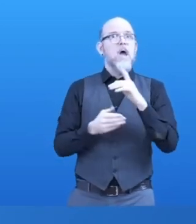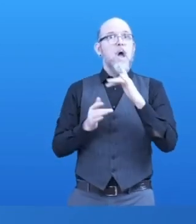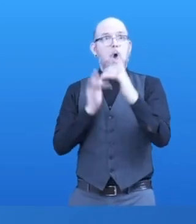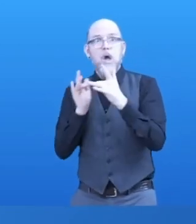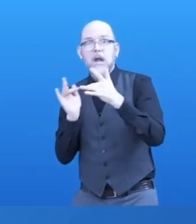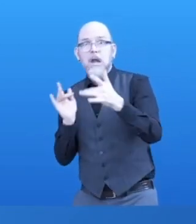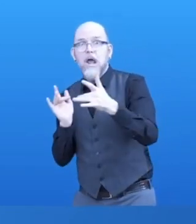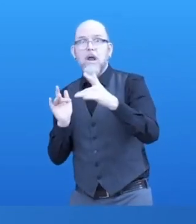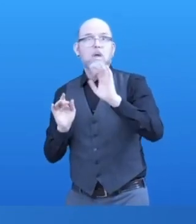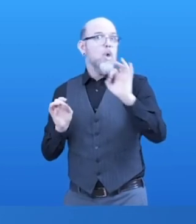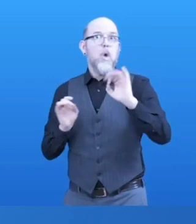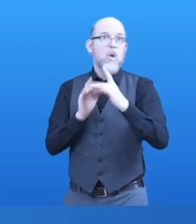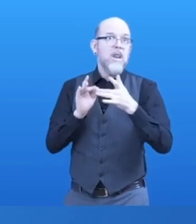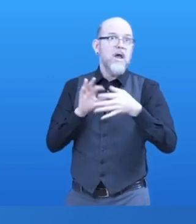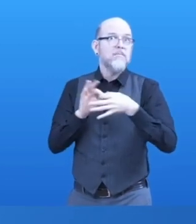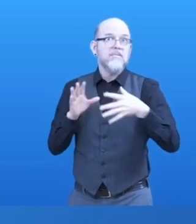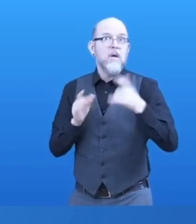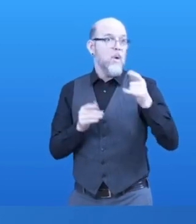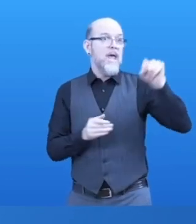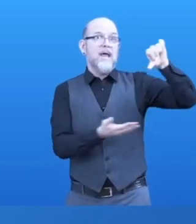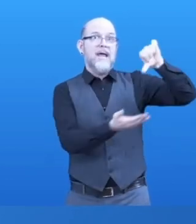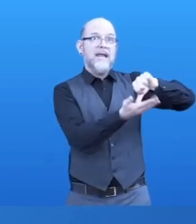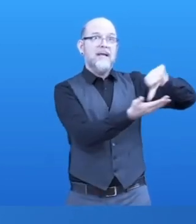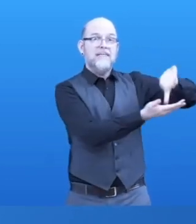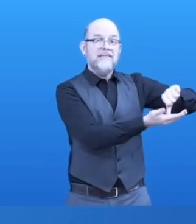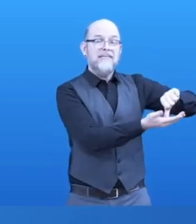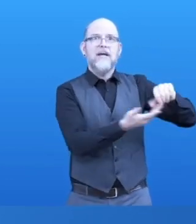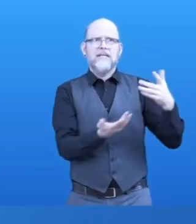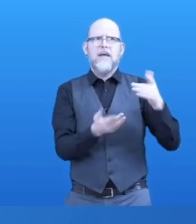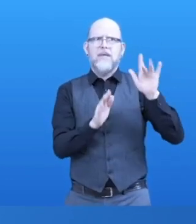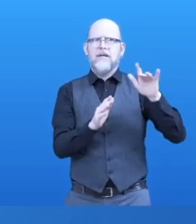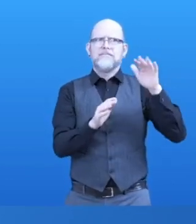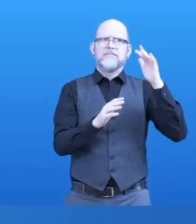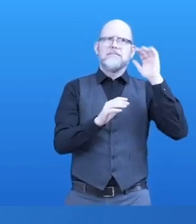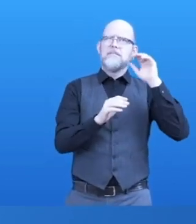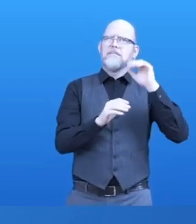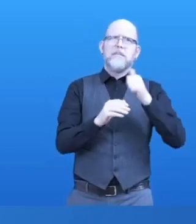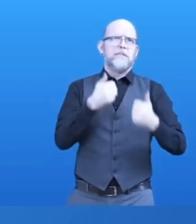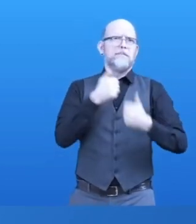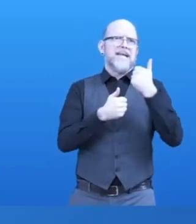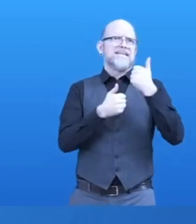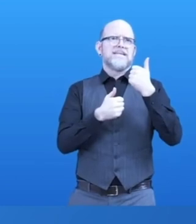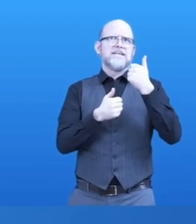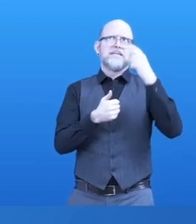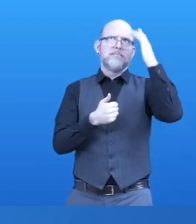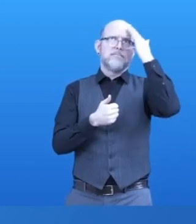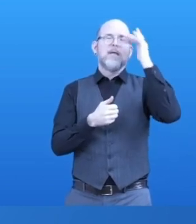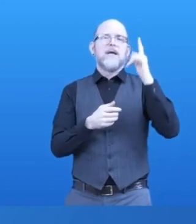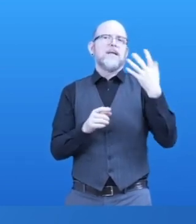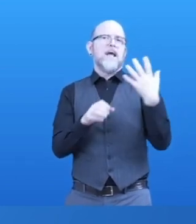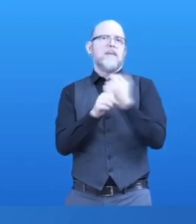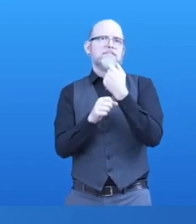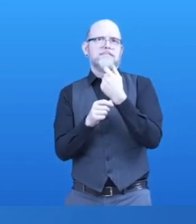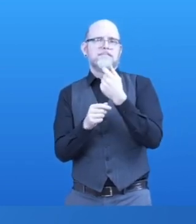The best models of implementation look at each of these separately. And what we found is that if we can identify areas of